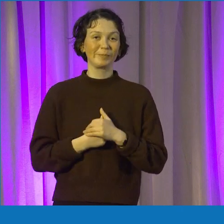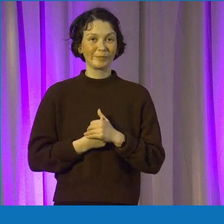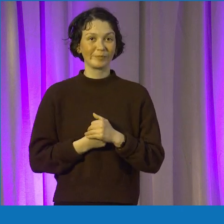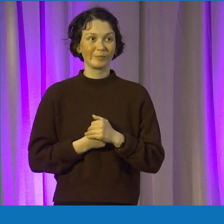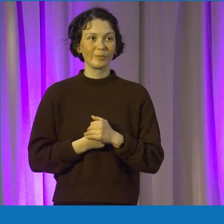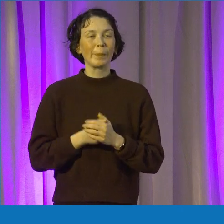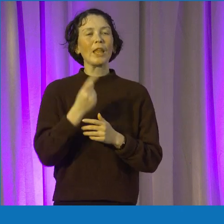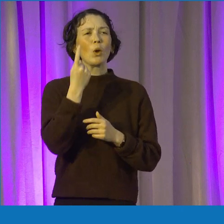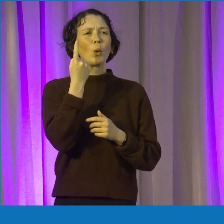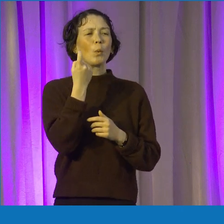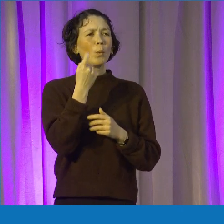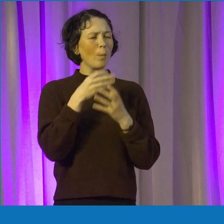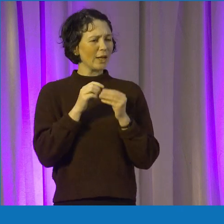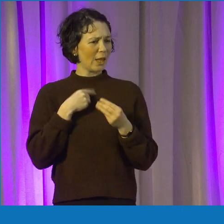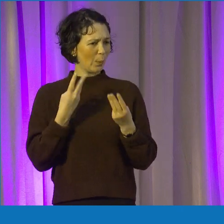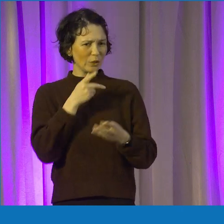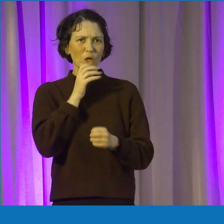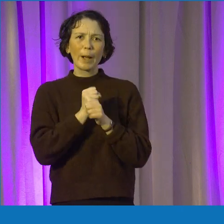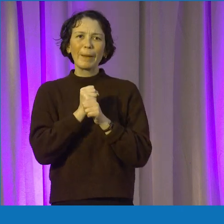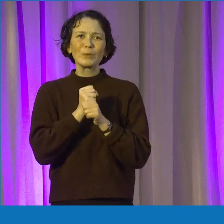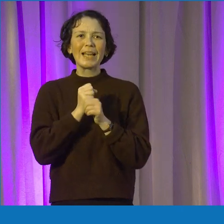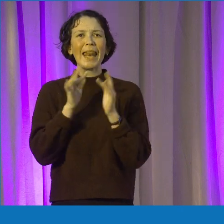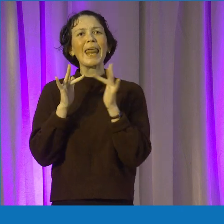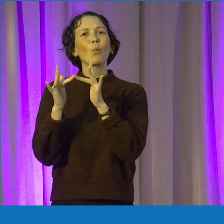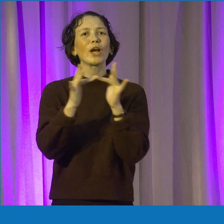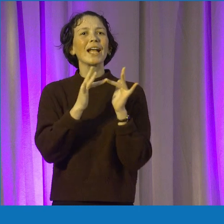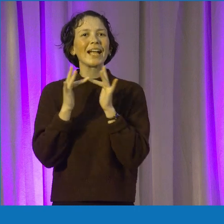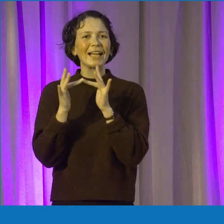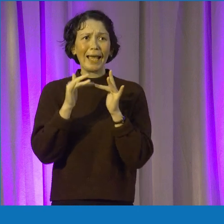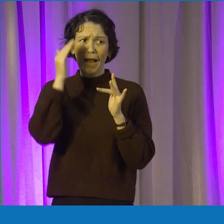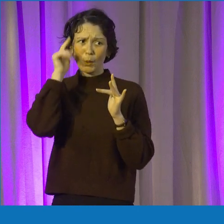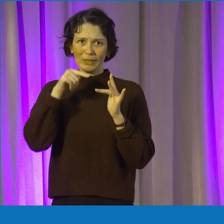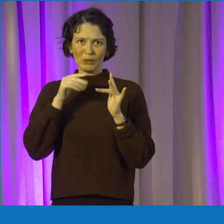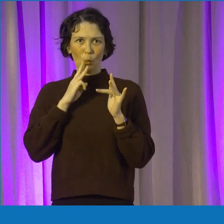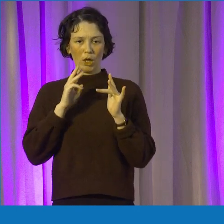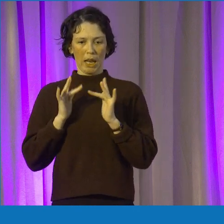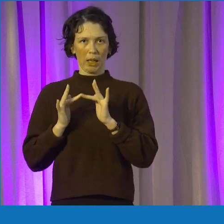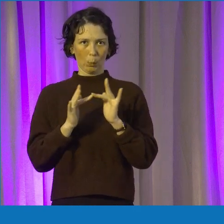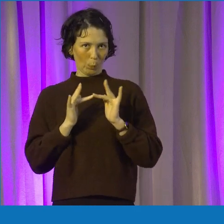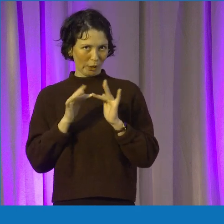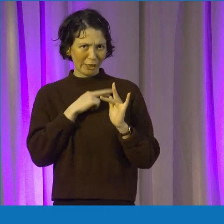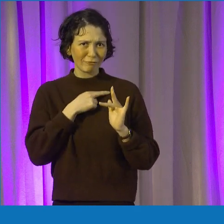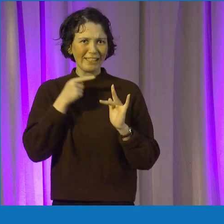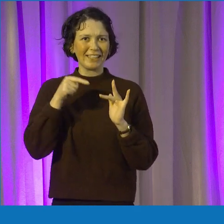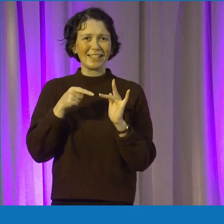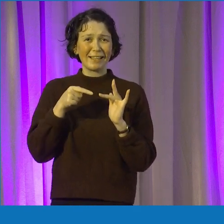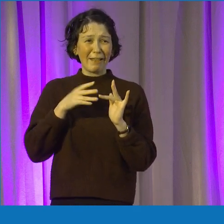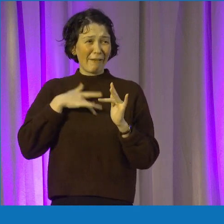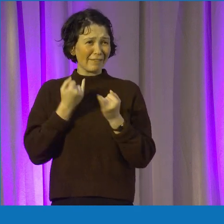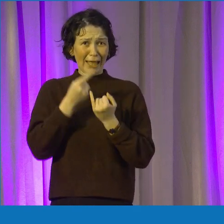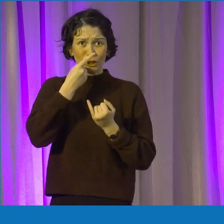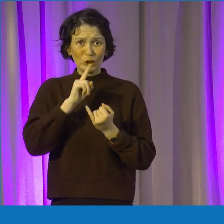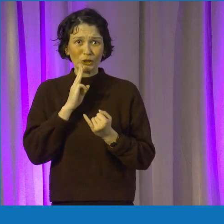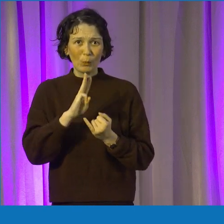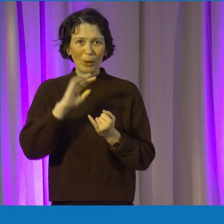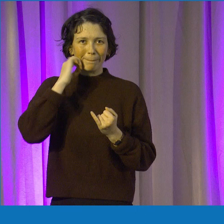I wanted to bring us to is this conversation around networking, because when we talk, like that is almost a dirty word now in the space of entrepreneurship. You think of entrepreneurship,